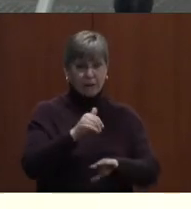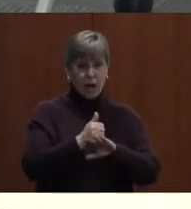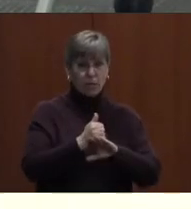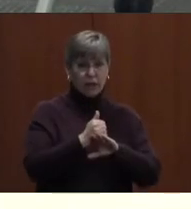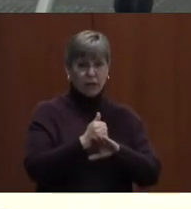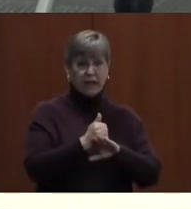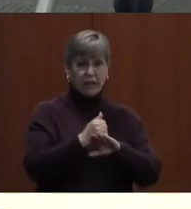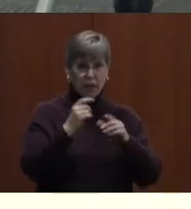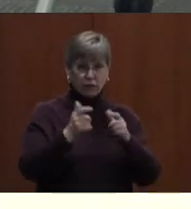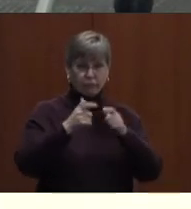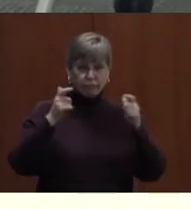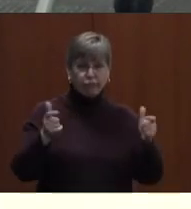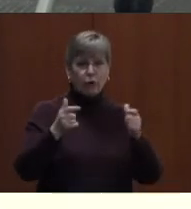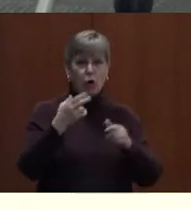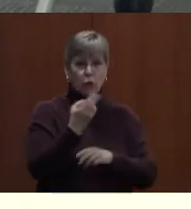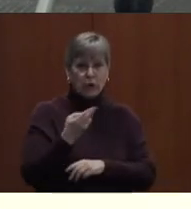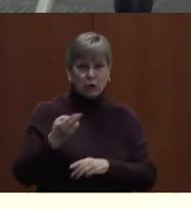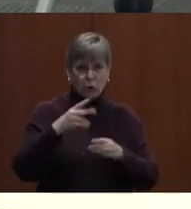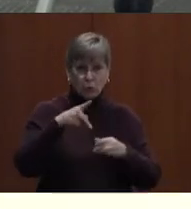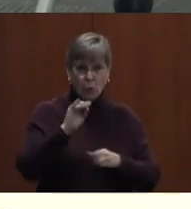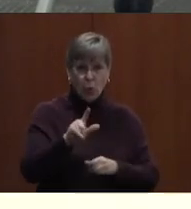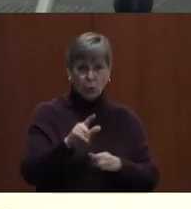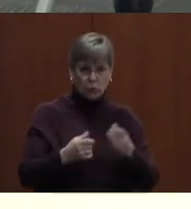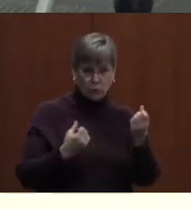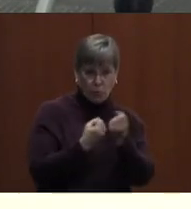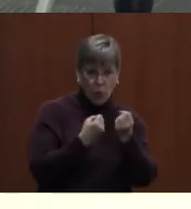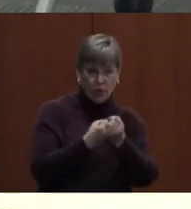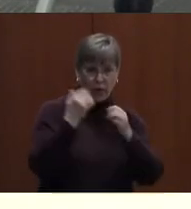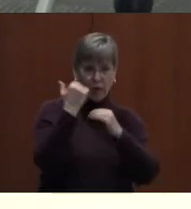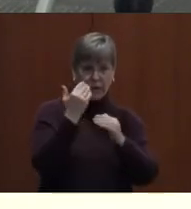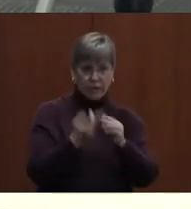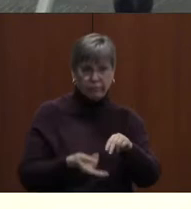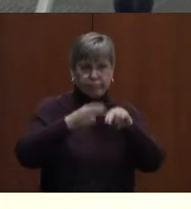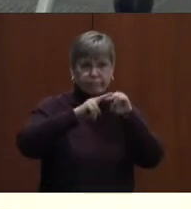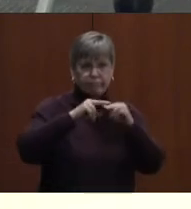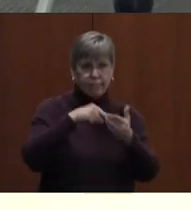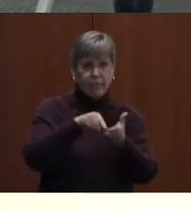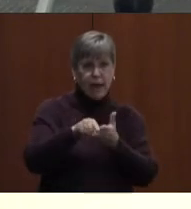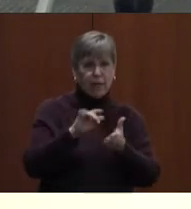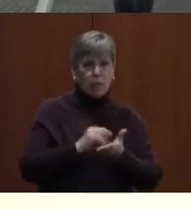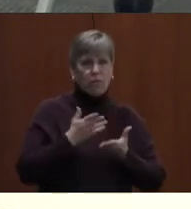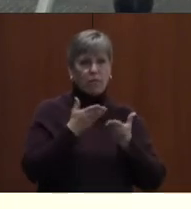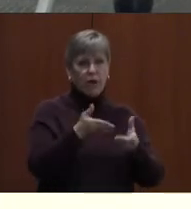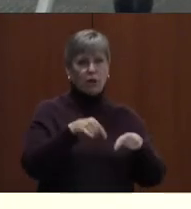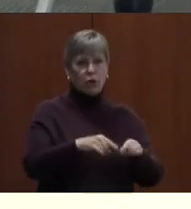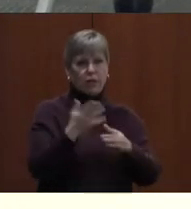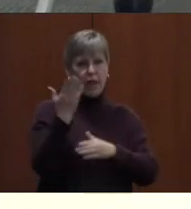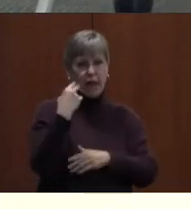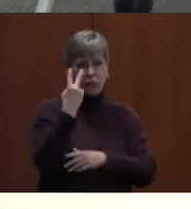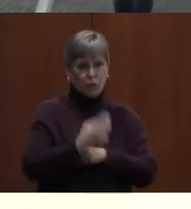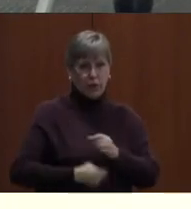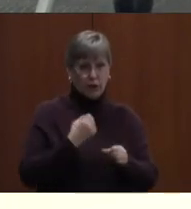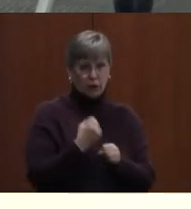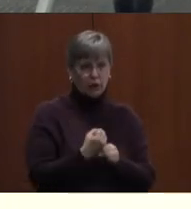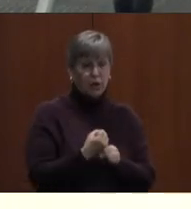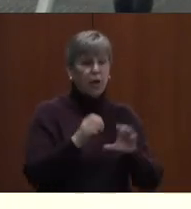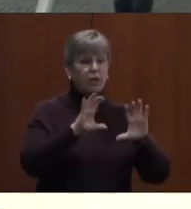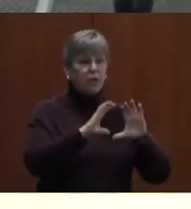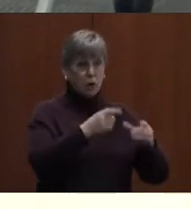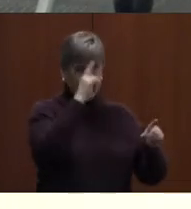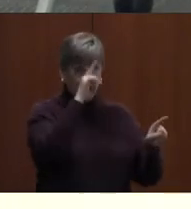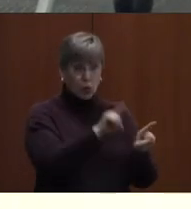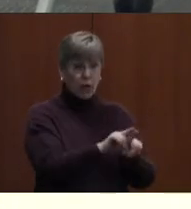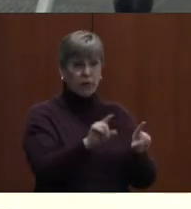significant resource pool in an attempt to augment the limited raises that were provided over the last two years. The committee agrees